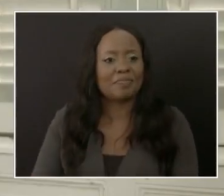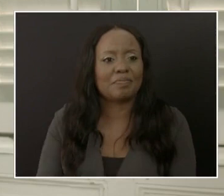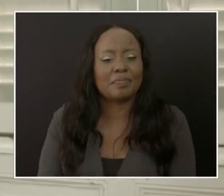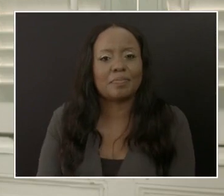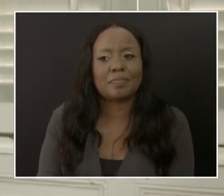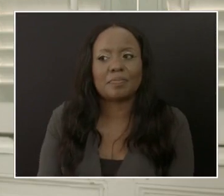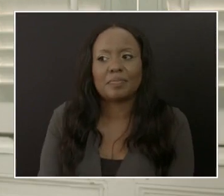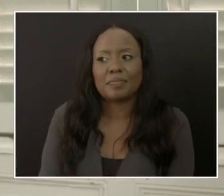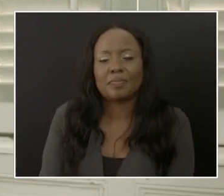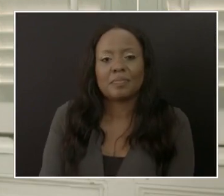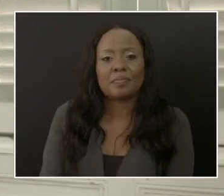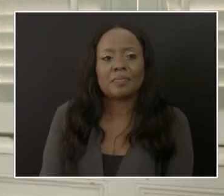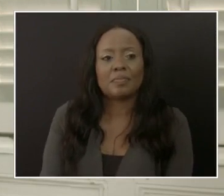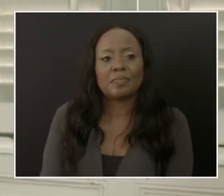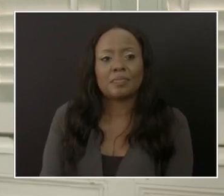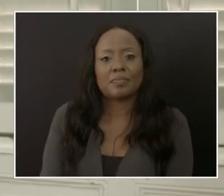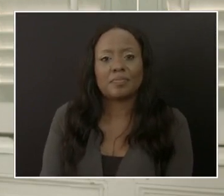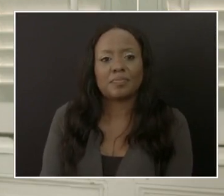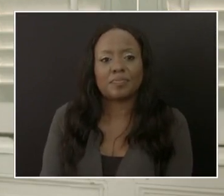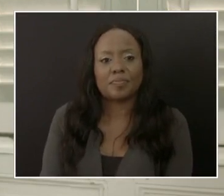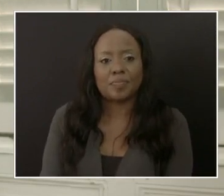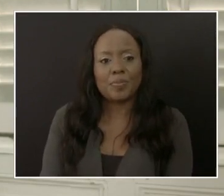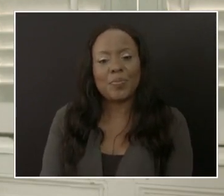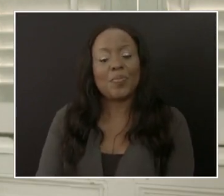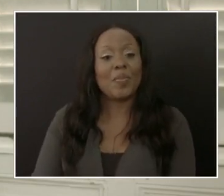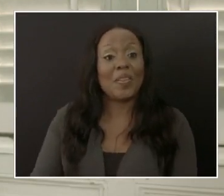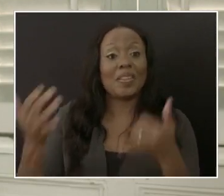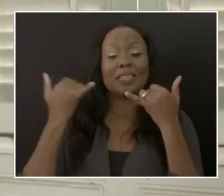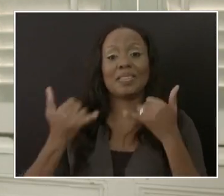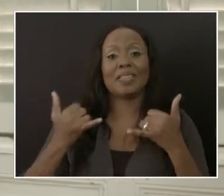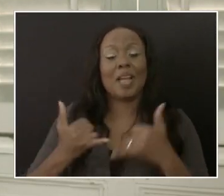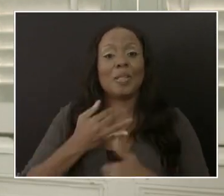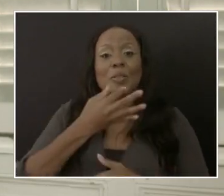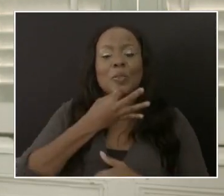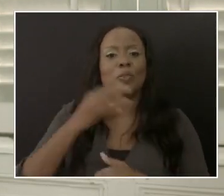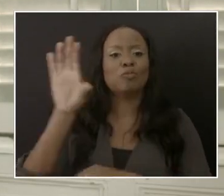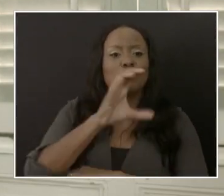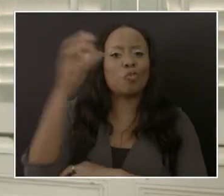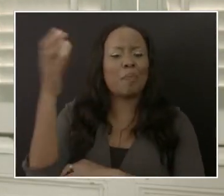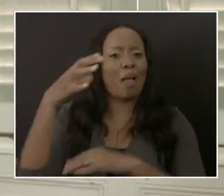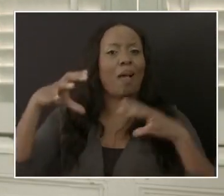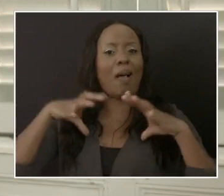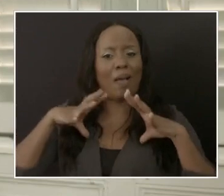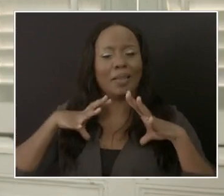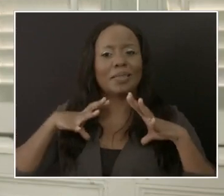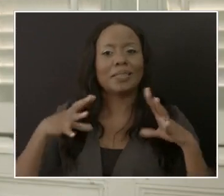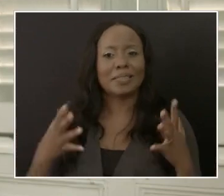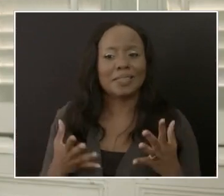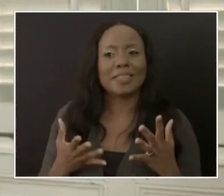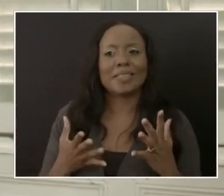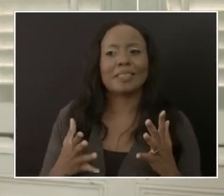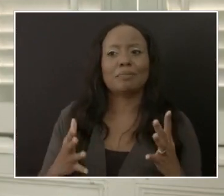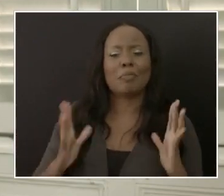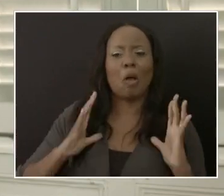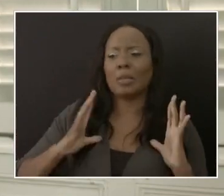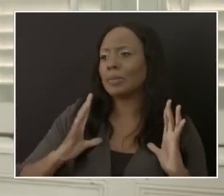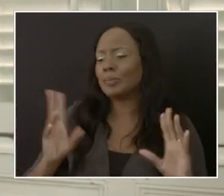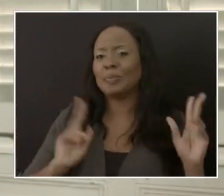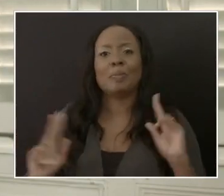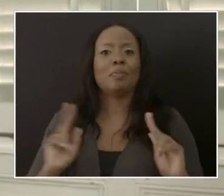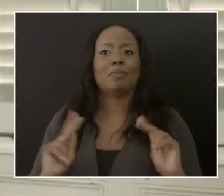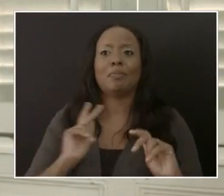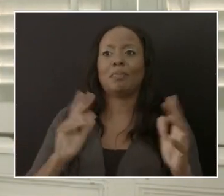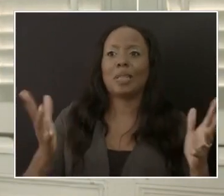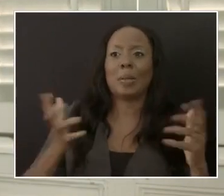We are, as you know, we are going into the Christmas holidays and we would expect that Barbadians would want to